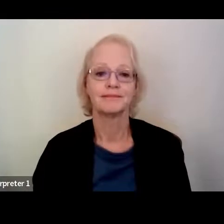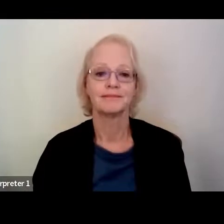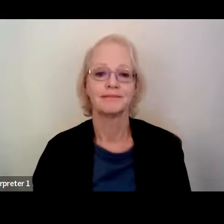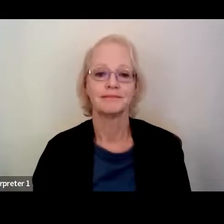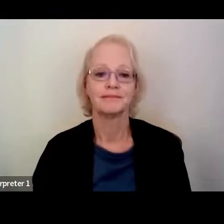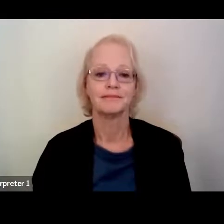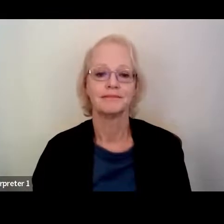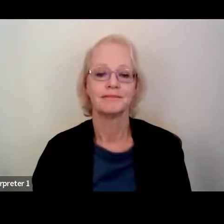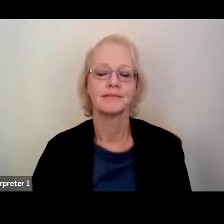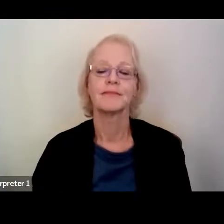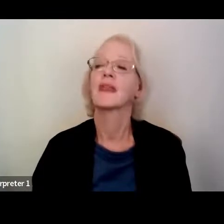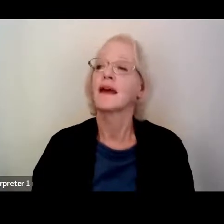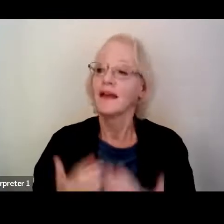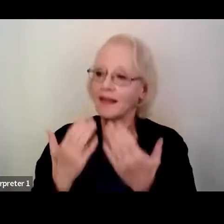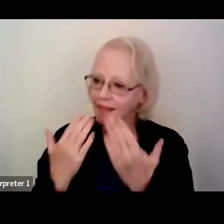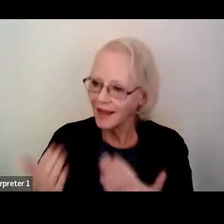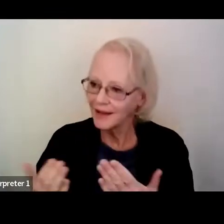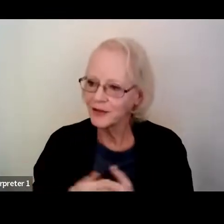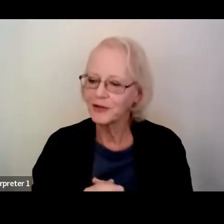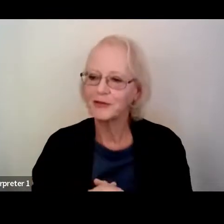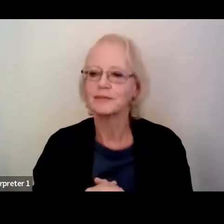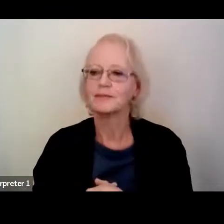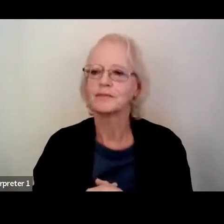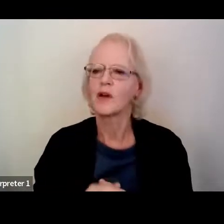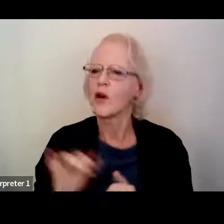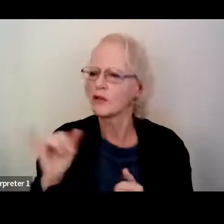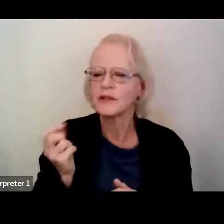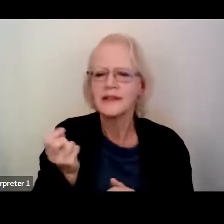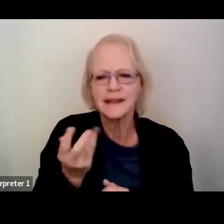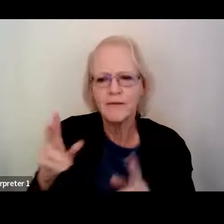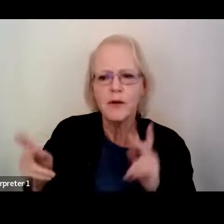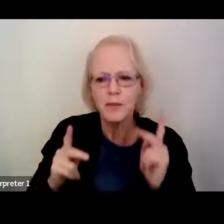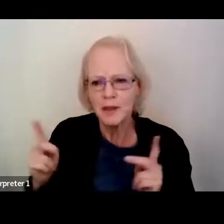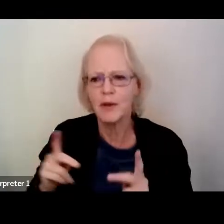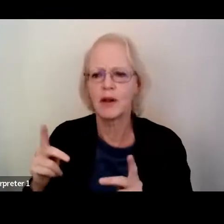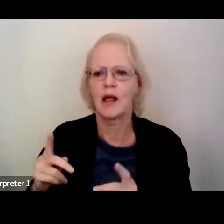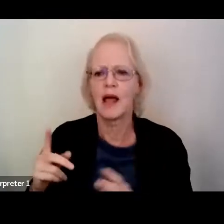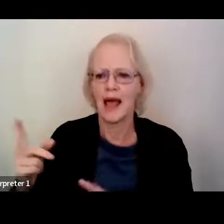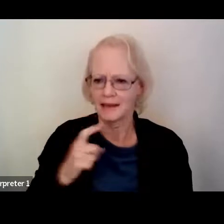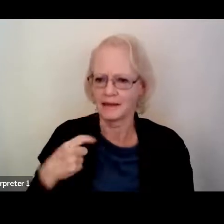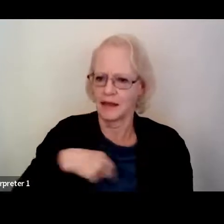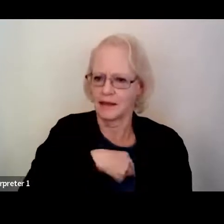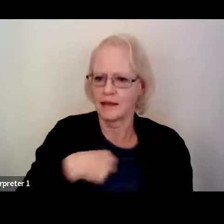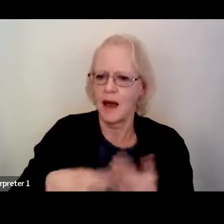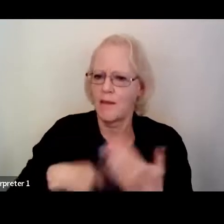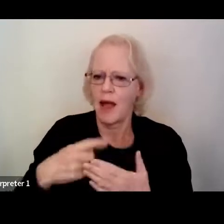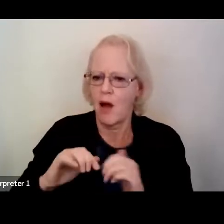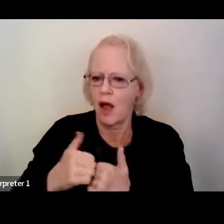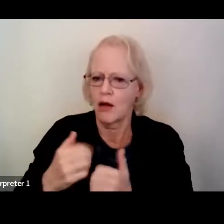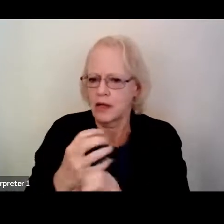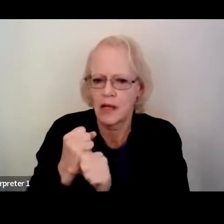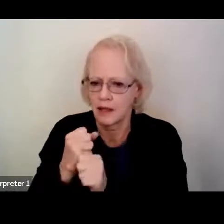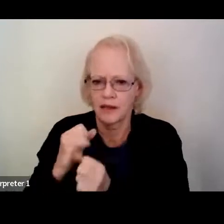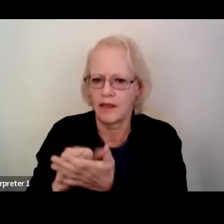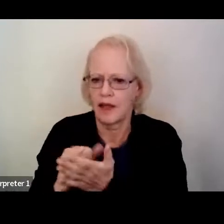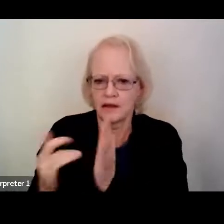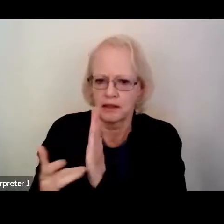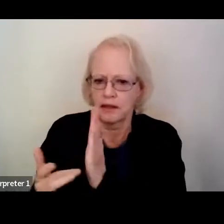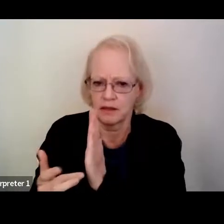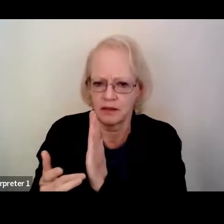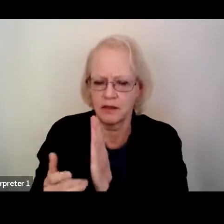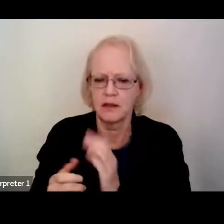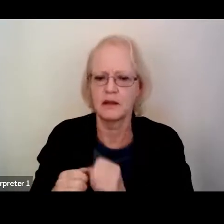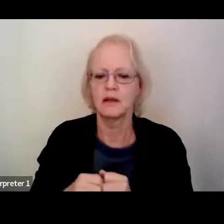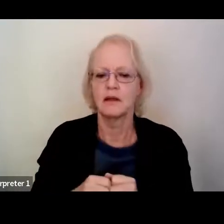Thank you. There are also several people who asked about the logistics of accessing this technology, including Katie,